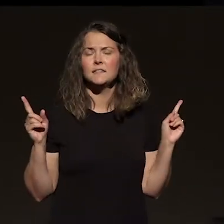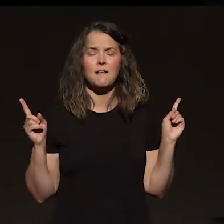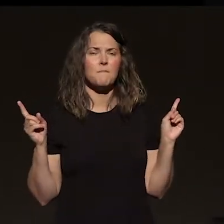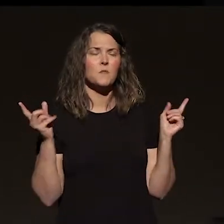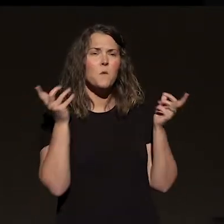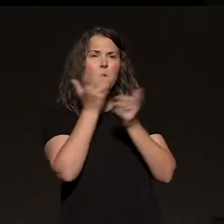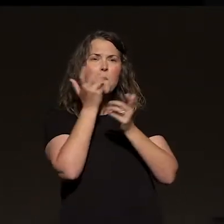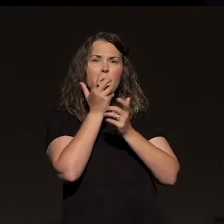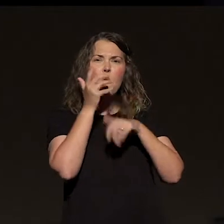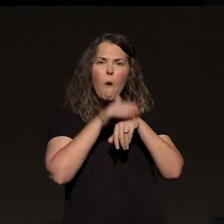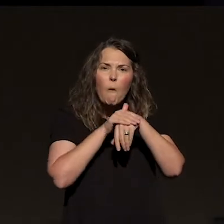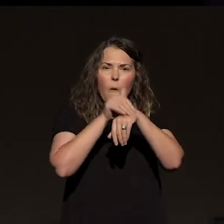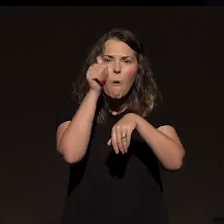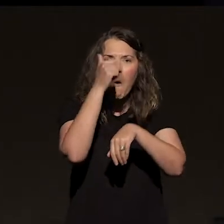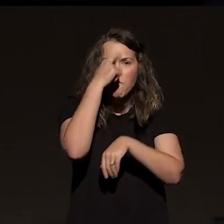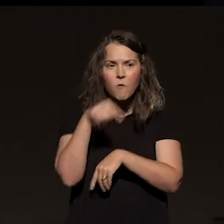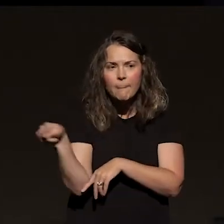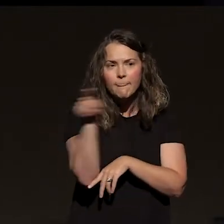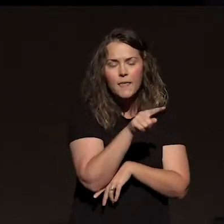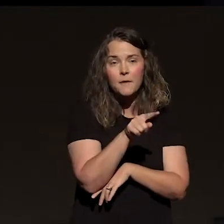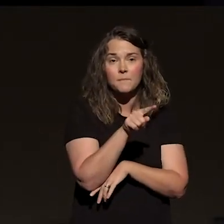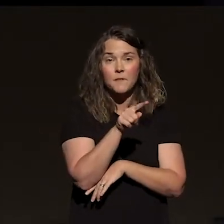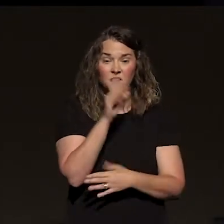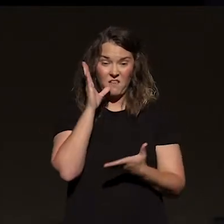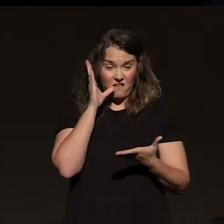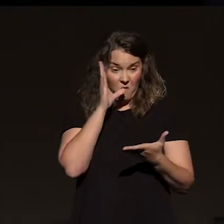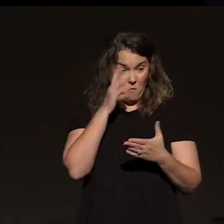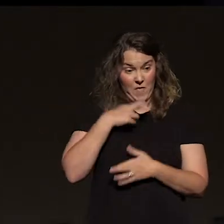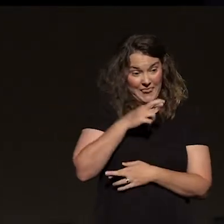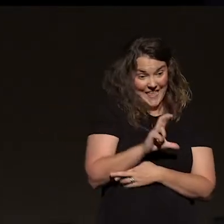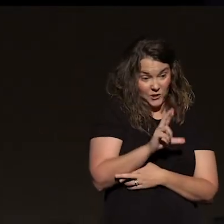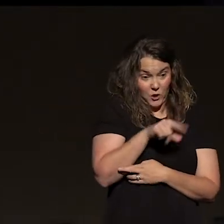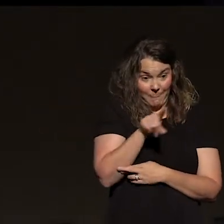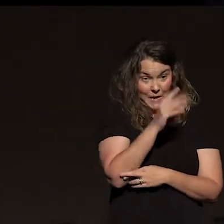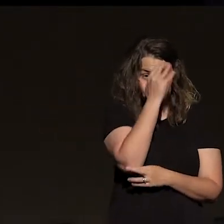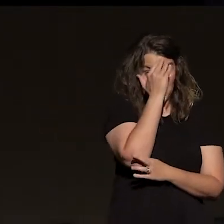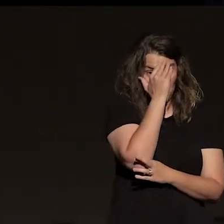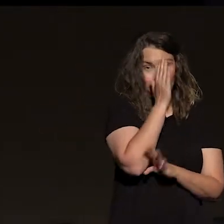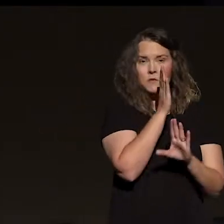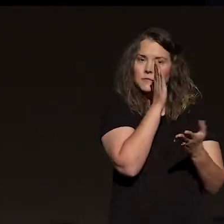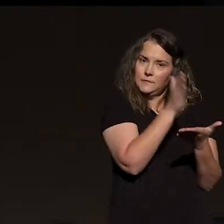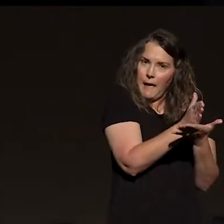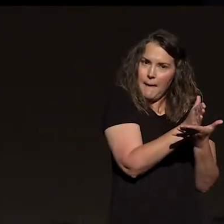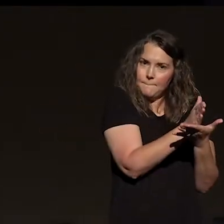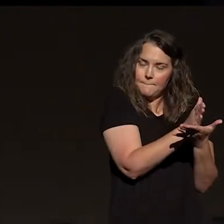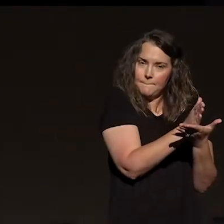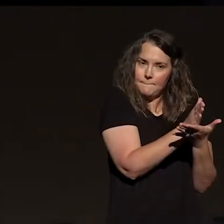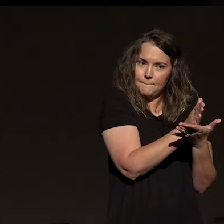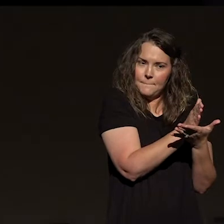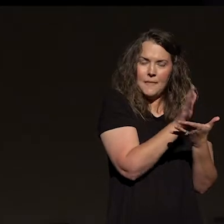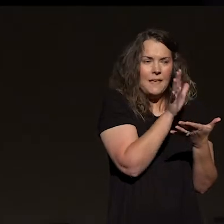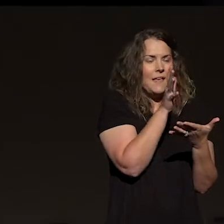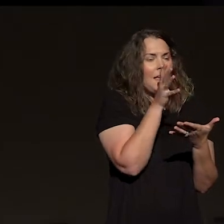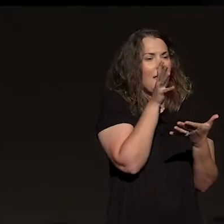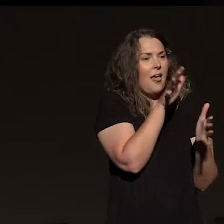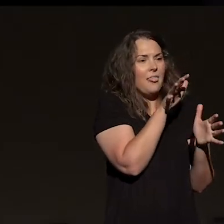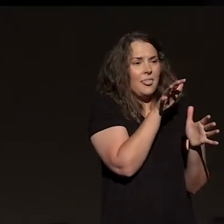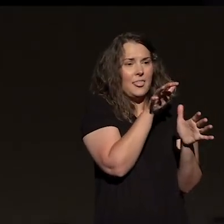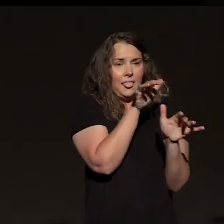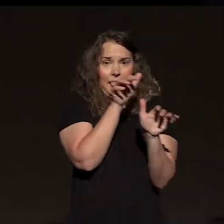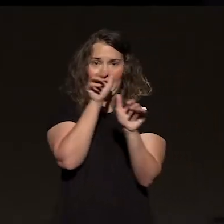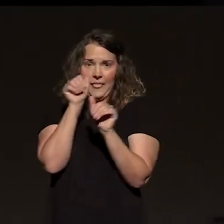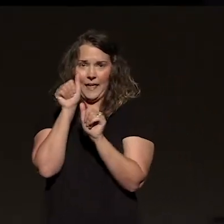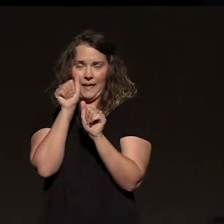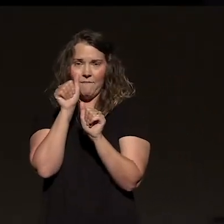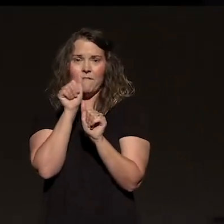call for them to come out of religion as they knew it and to come out of the culture in which